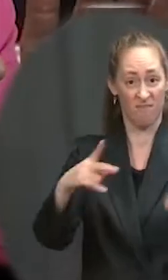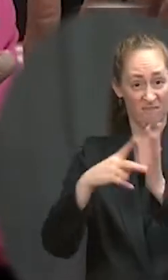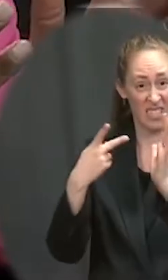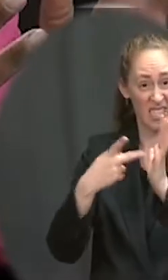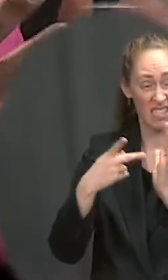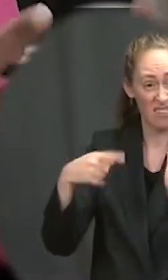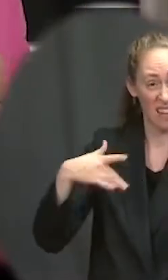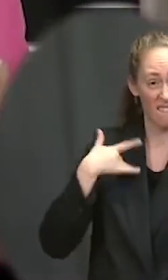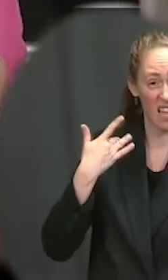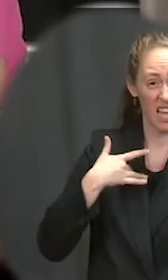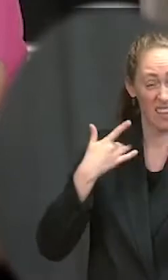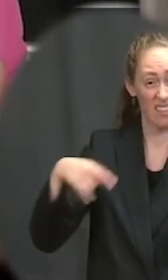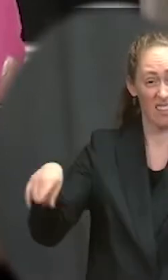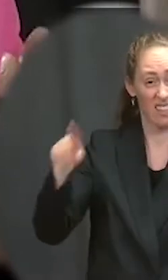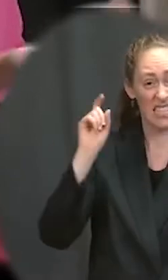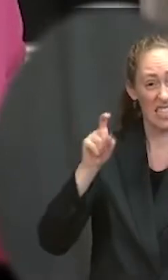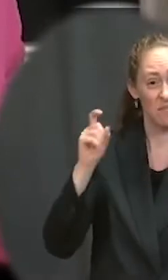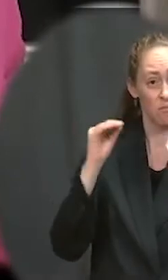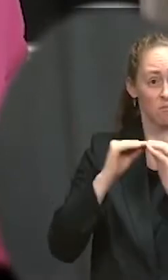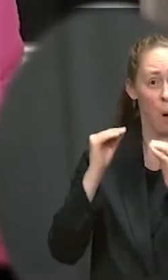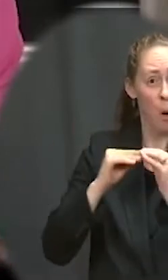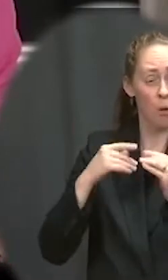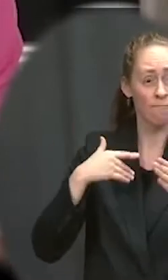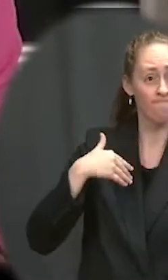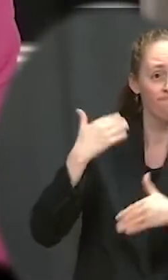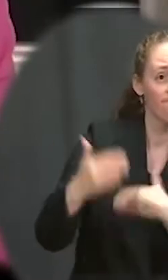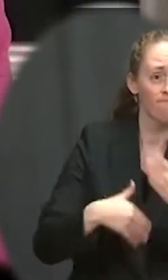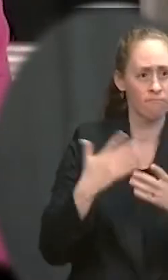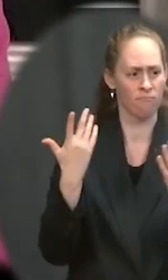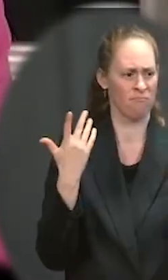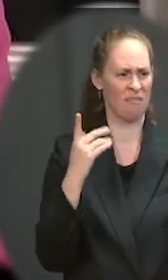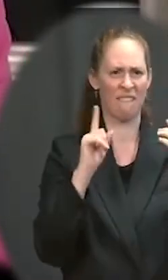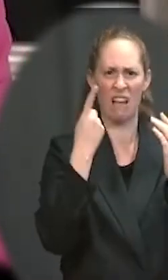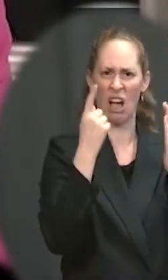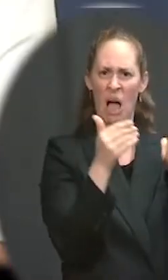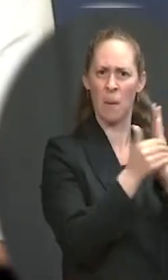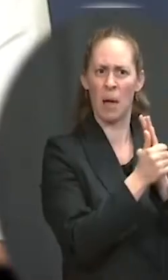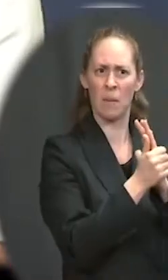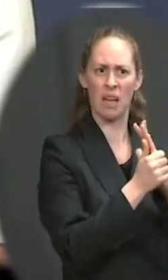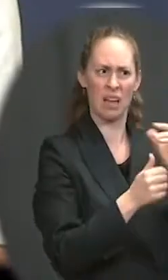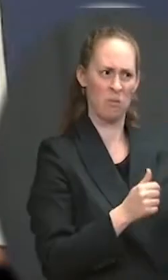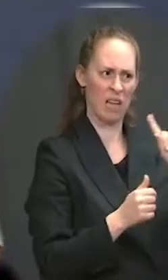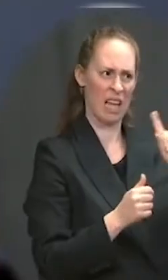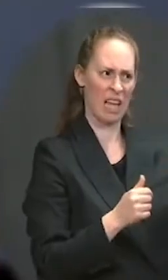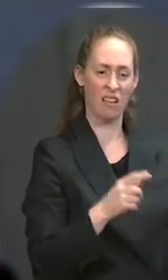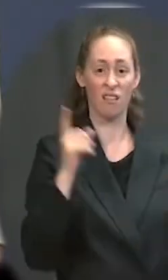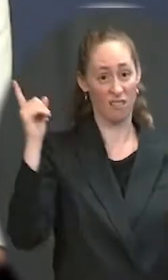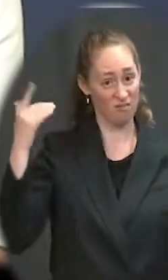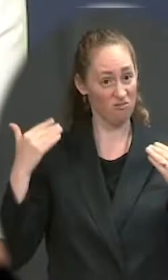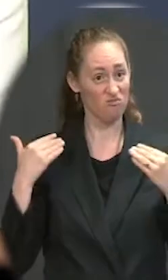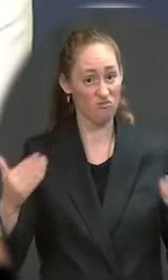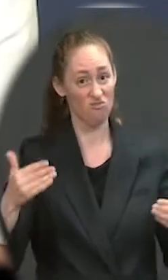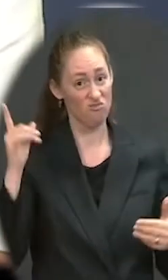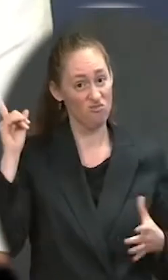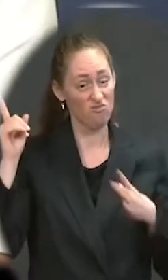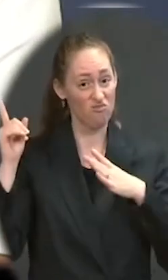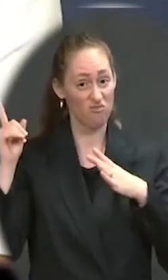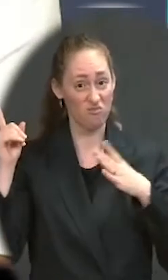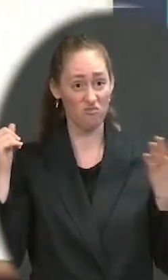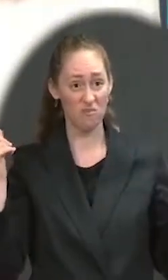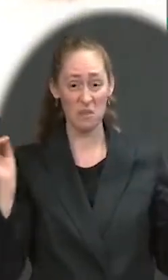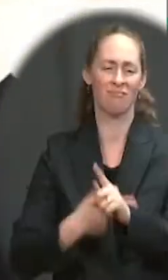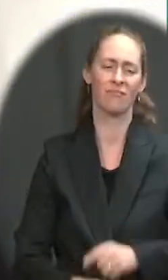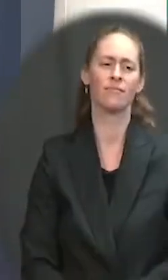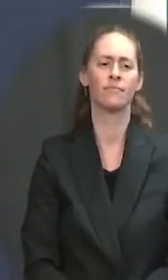First Amendment rights? And where does the White House draw the line on that? Well, look, I think we are, of course, a believer in First